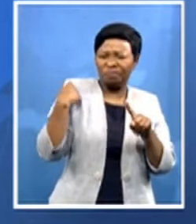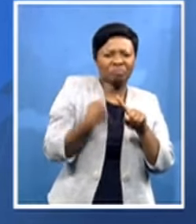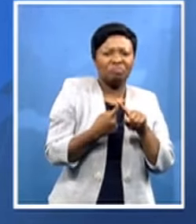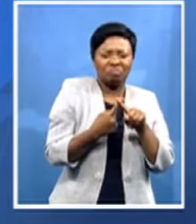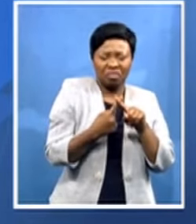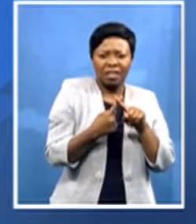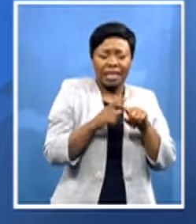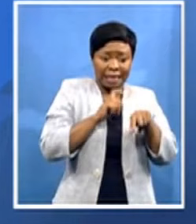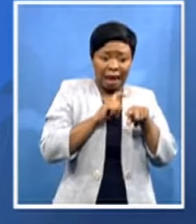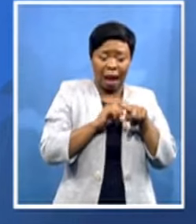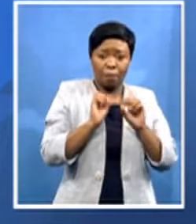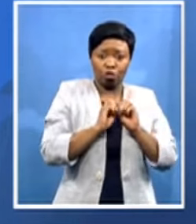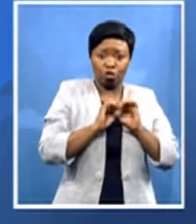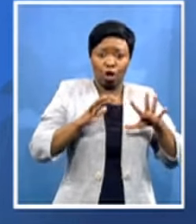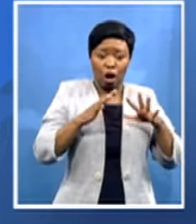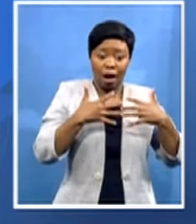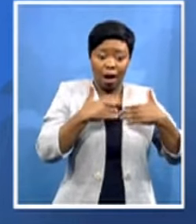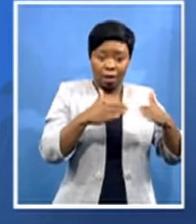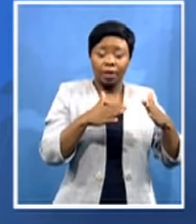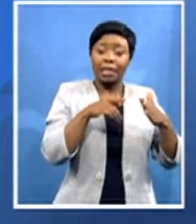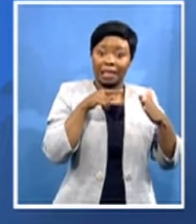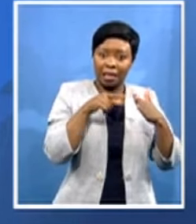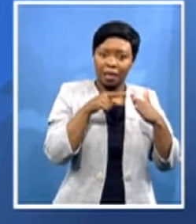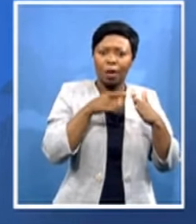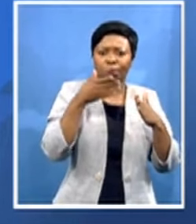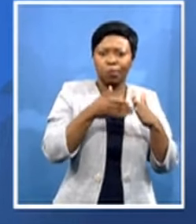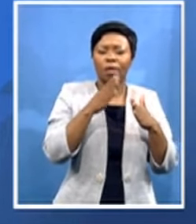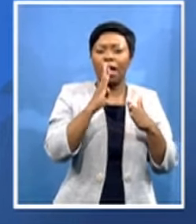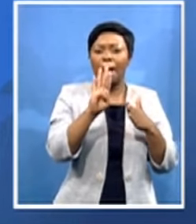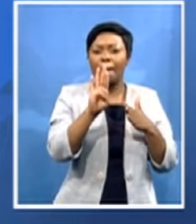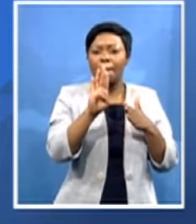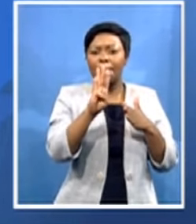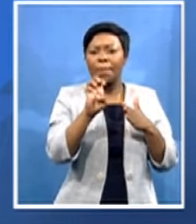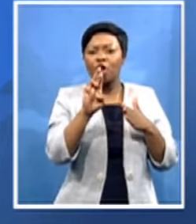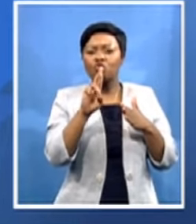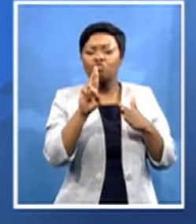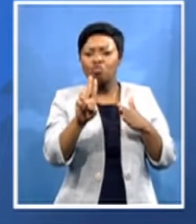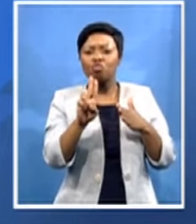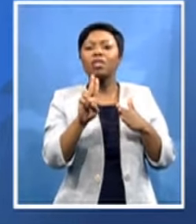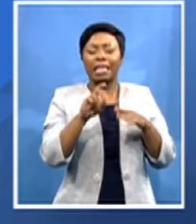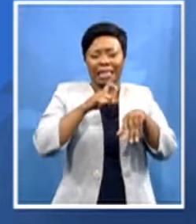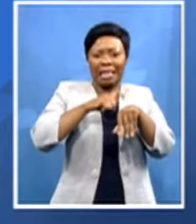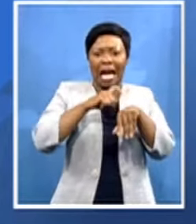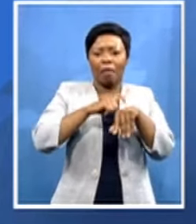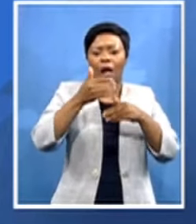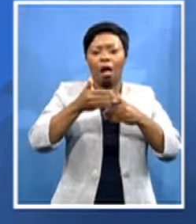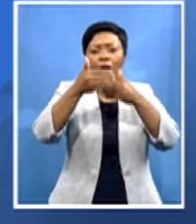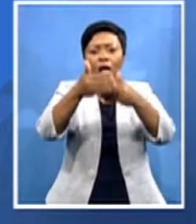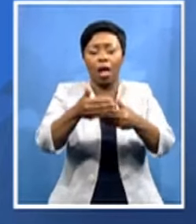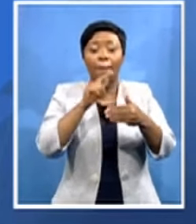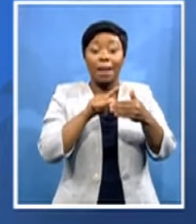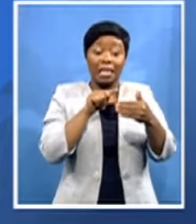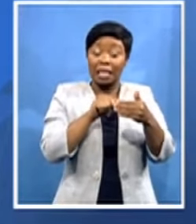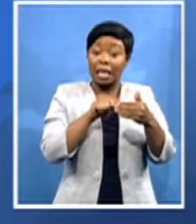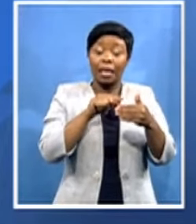been in the peru for two terms though not a president he has seen what